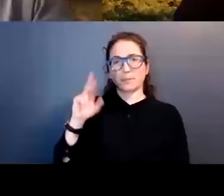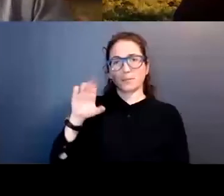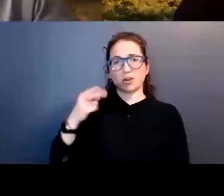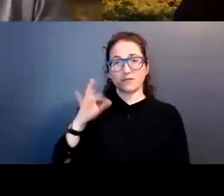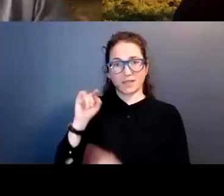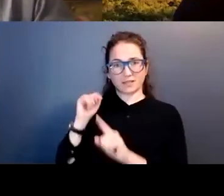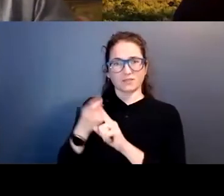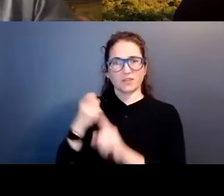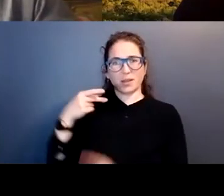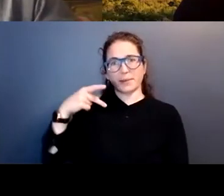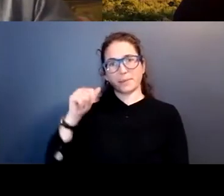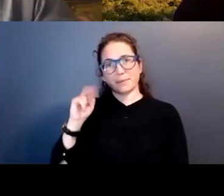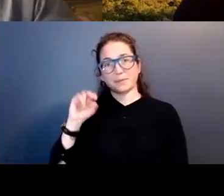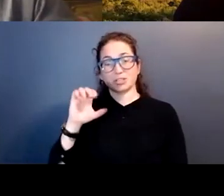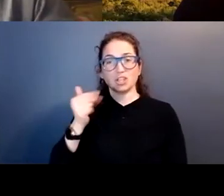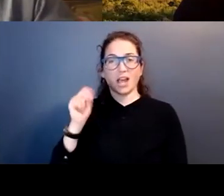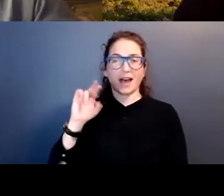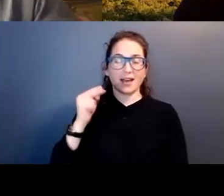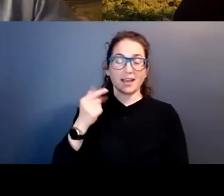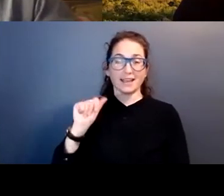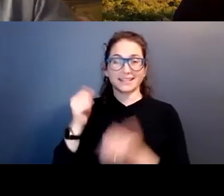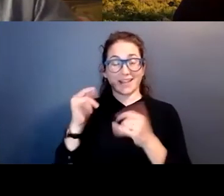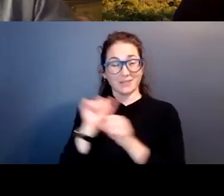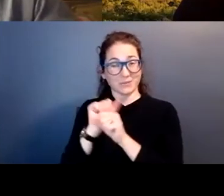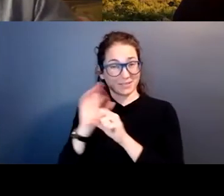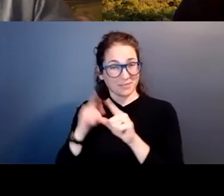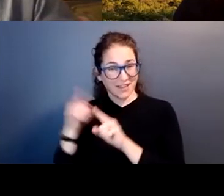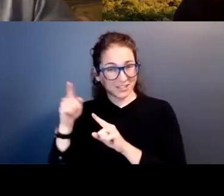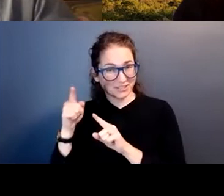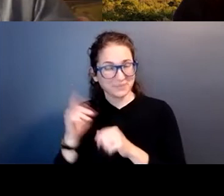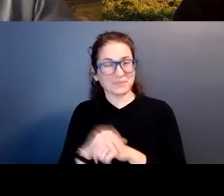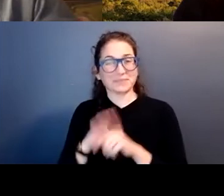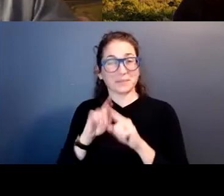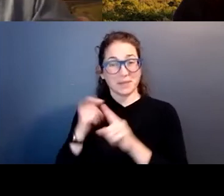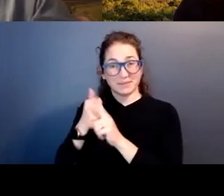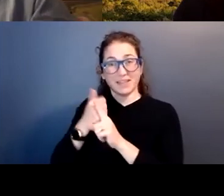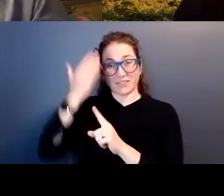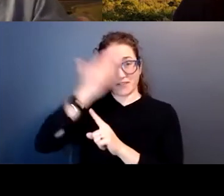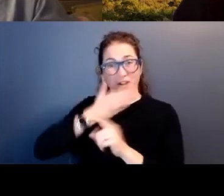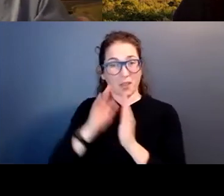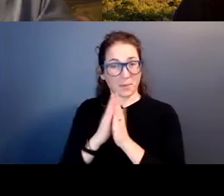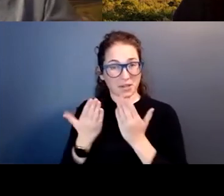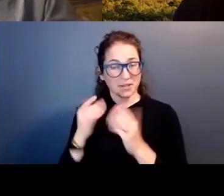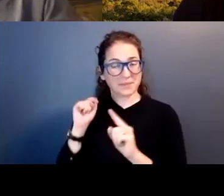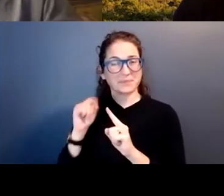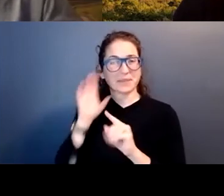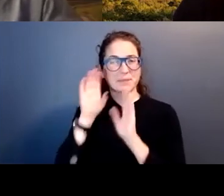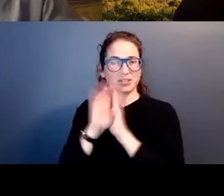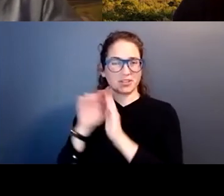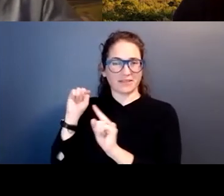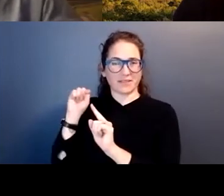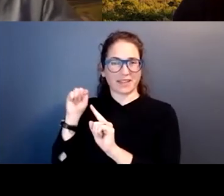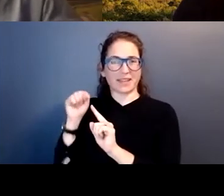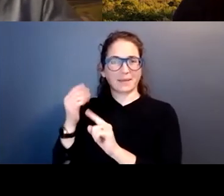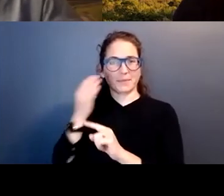young student from Pachanga. He's now a man working in his professional career, but he's the cover of the book. And he, he, it was a picture of him and